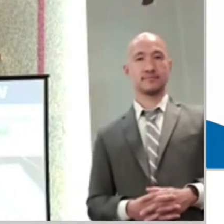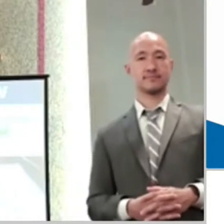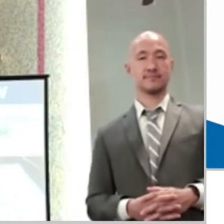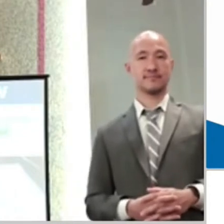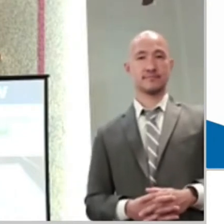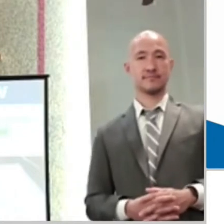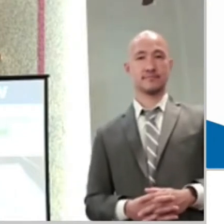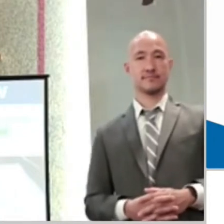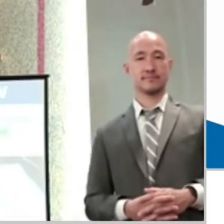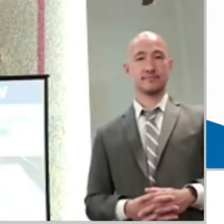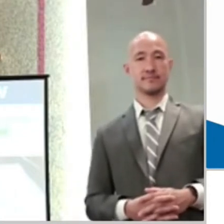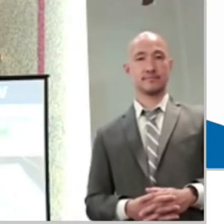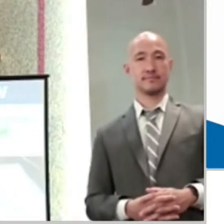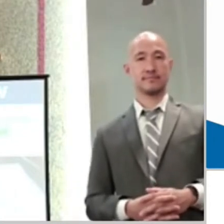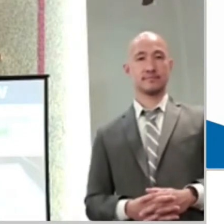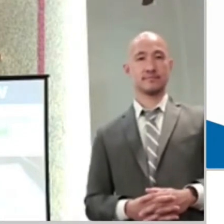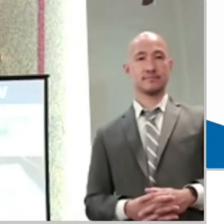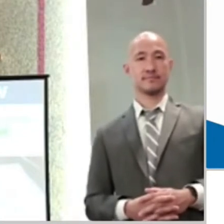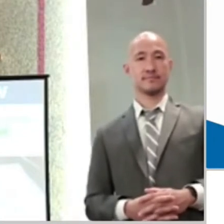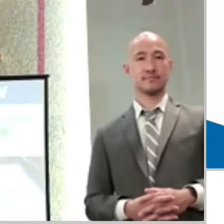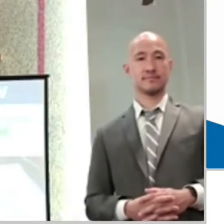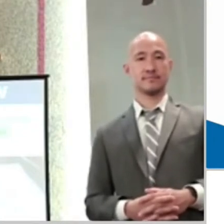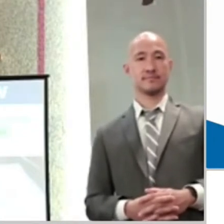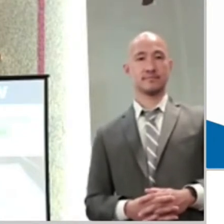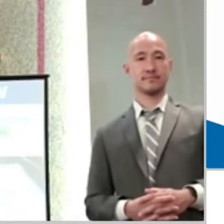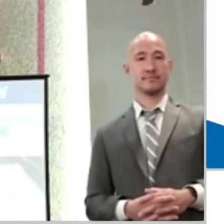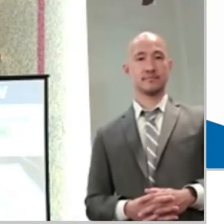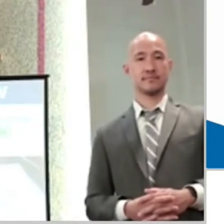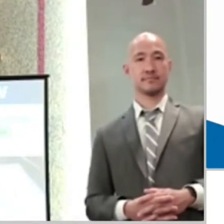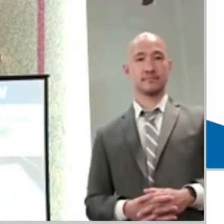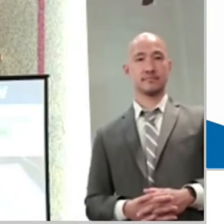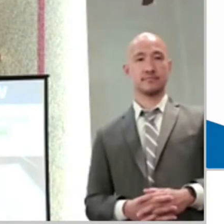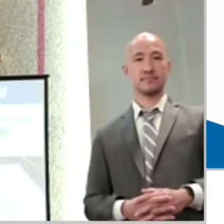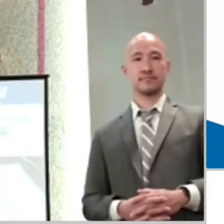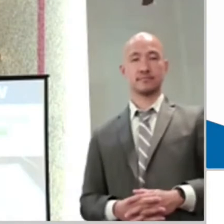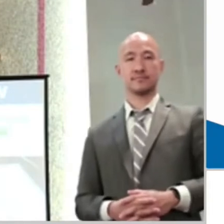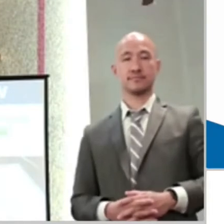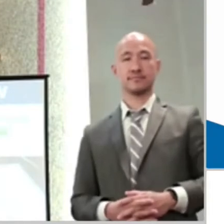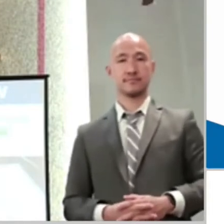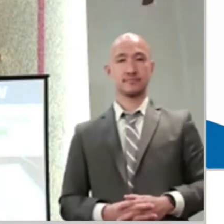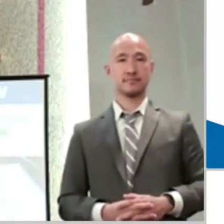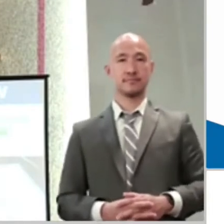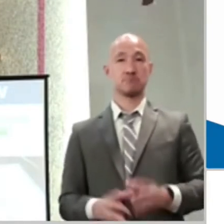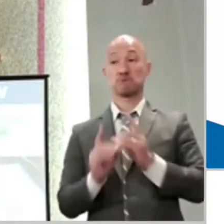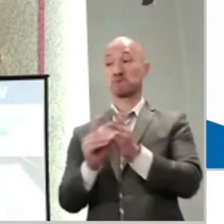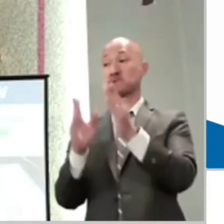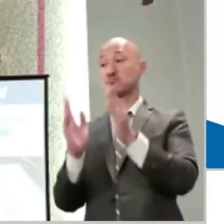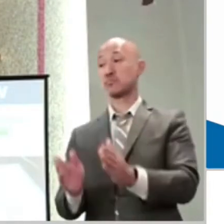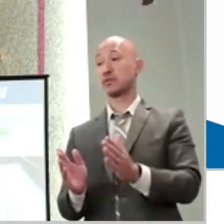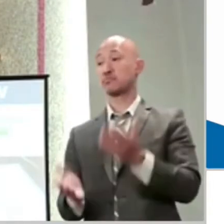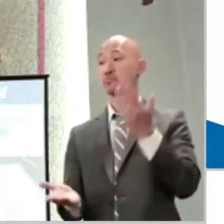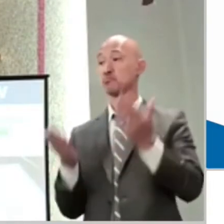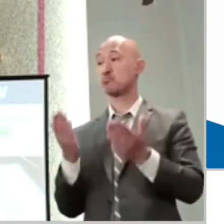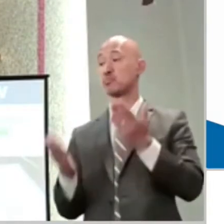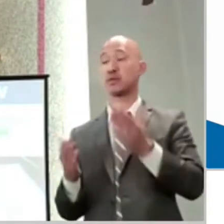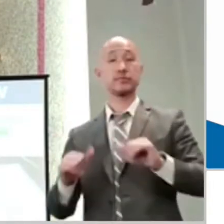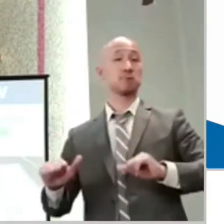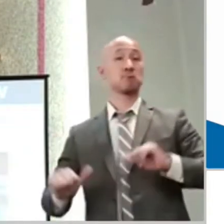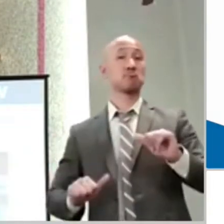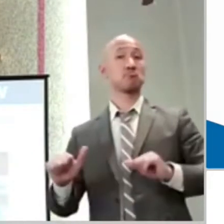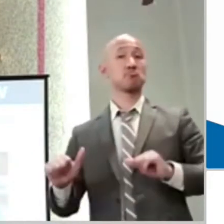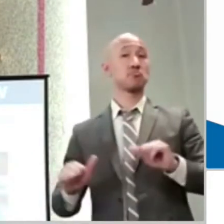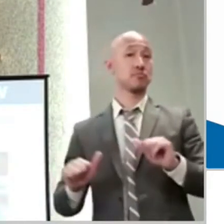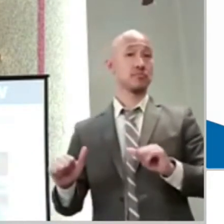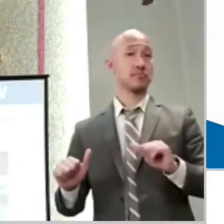His disciples probably were feeling comfortable with the power Jesus had given them, and they thought they were in control. But